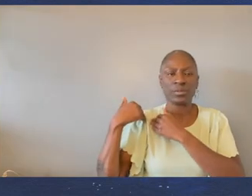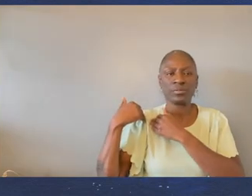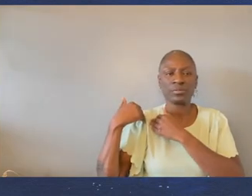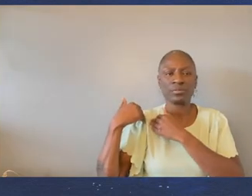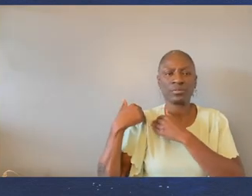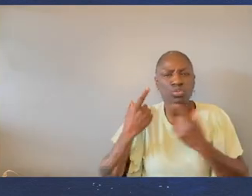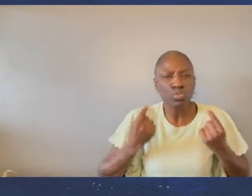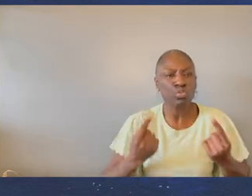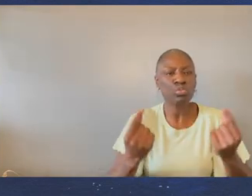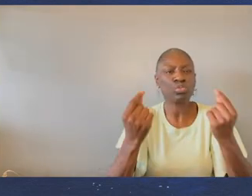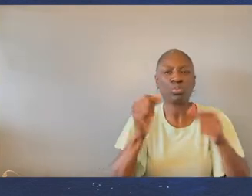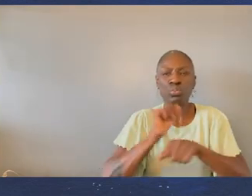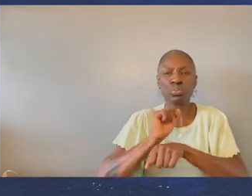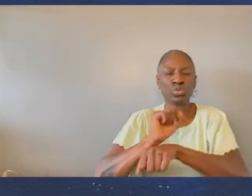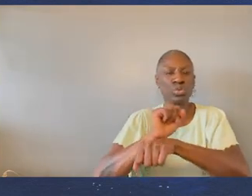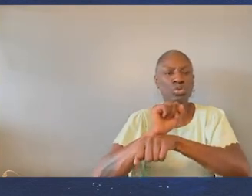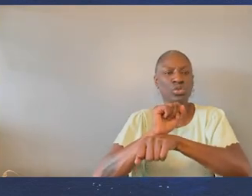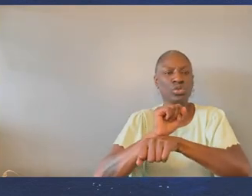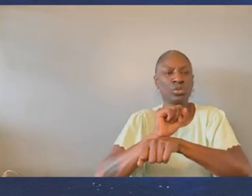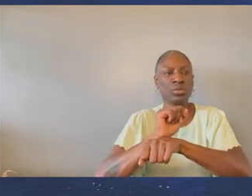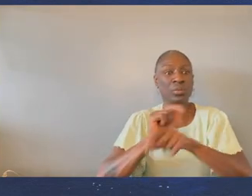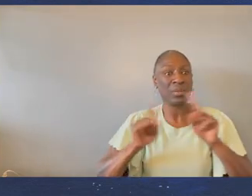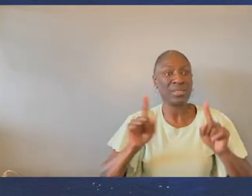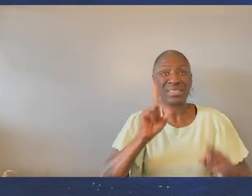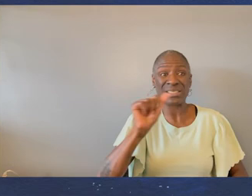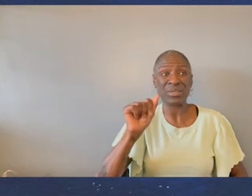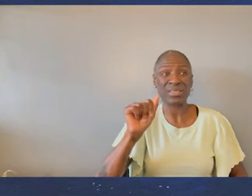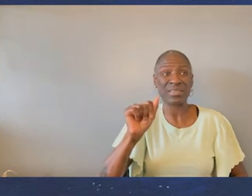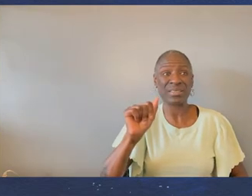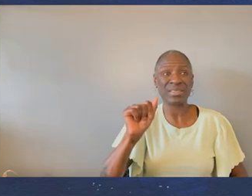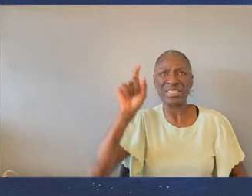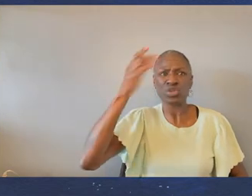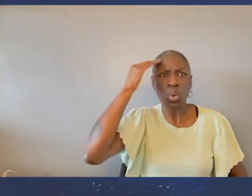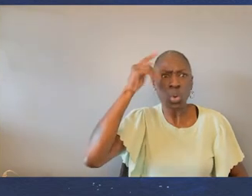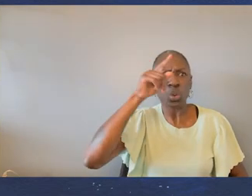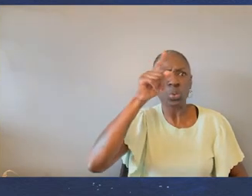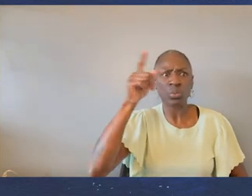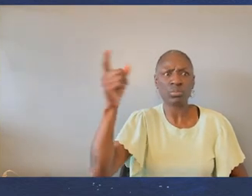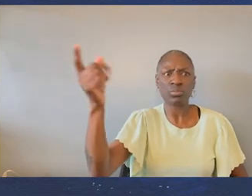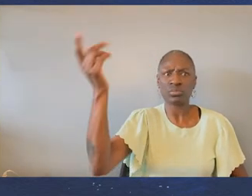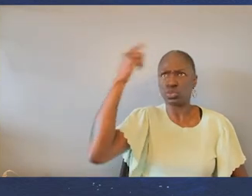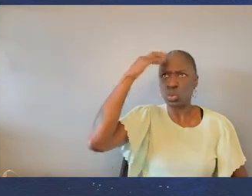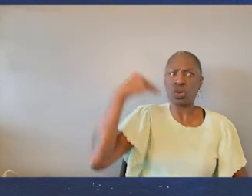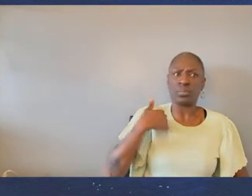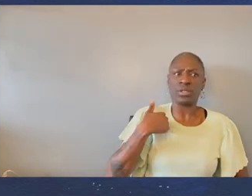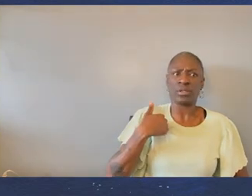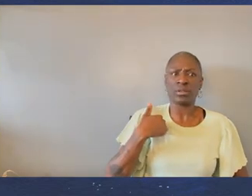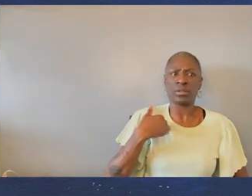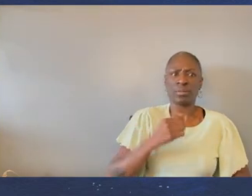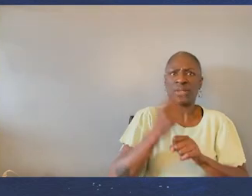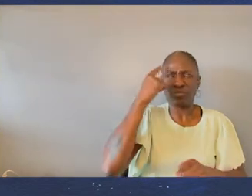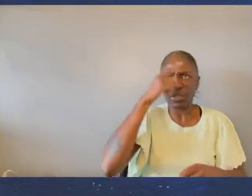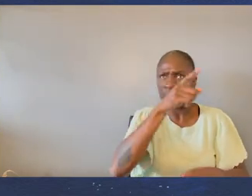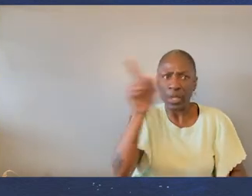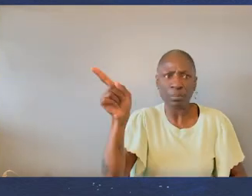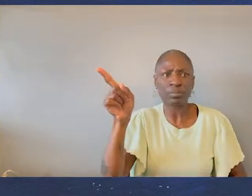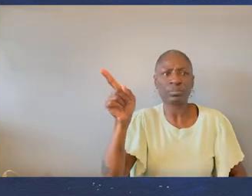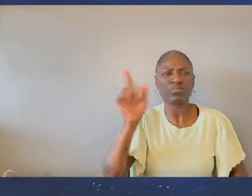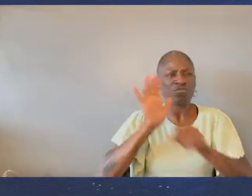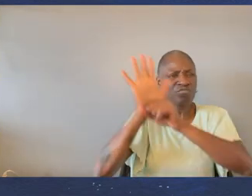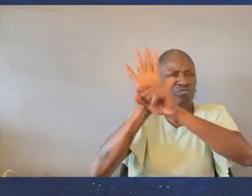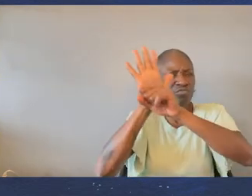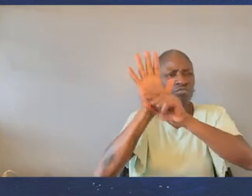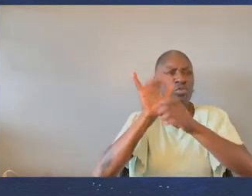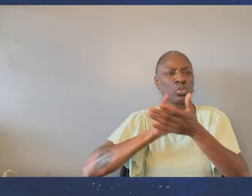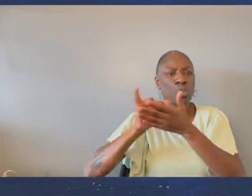to do this work. People with disabilities need to know that they have a person that's fighting for them, going to